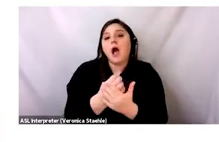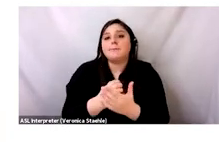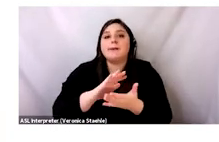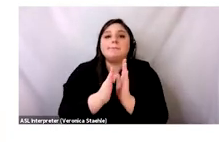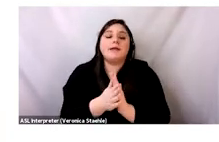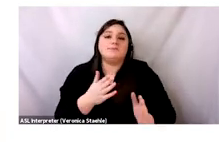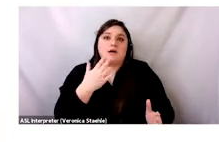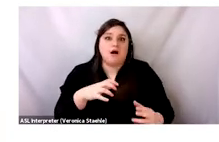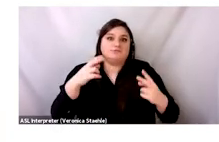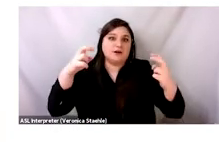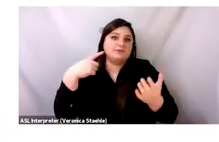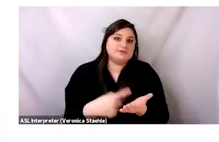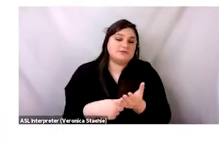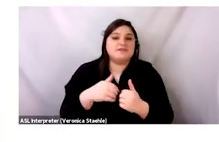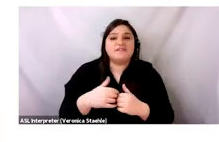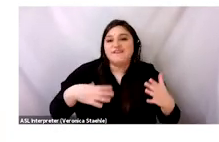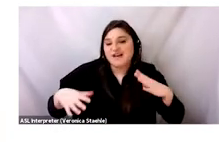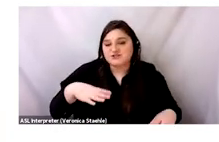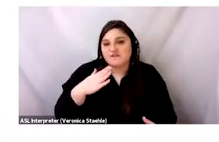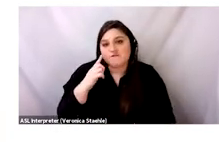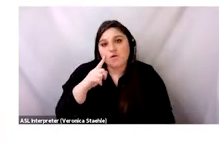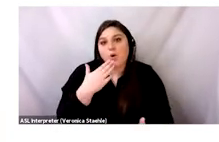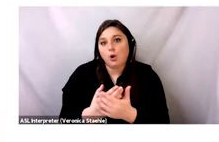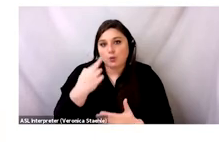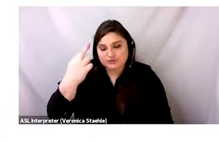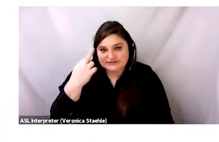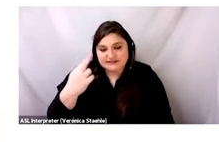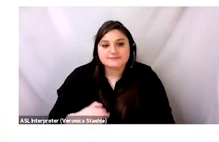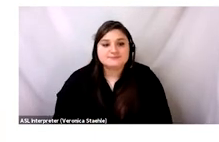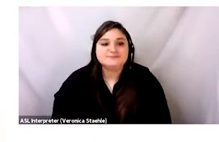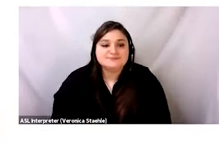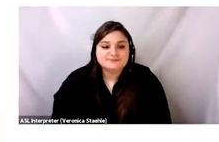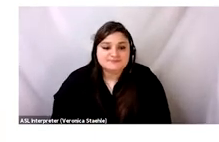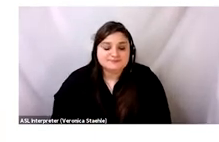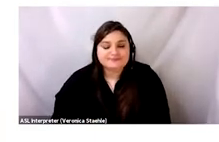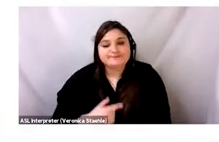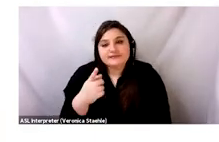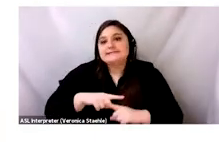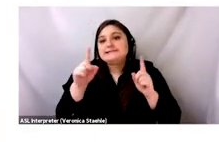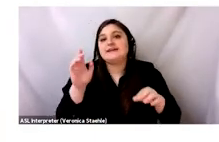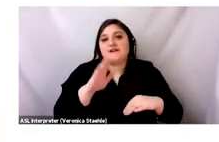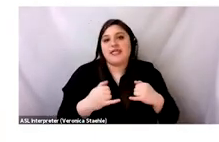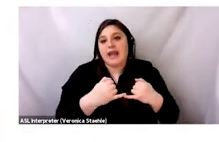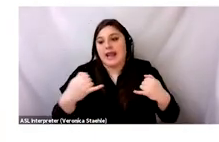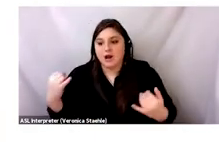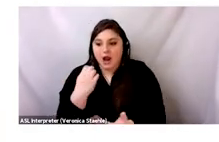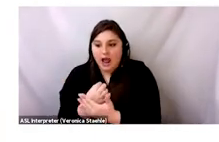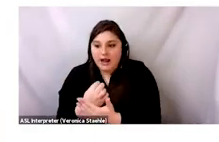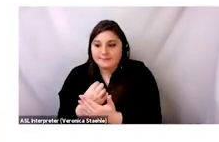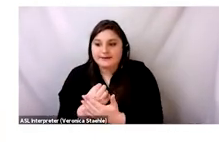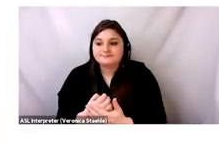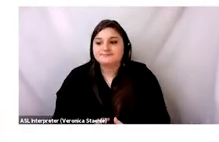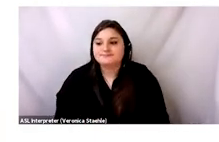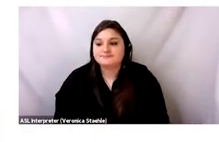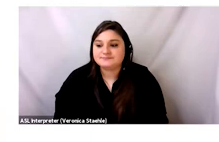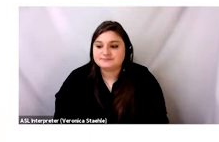But the circular economy is becoming a really hot topic in fashion, and for good reason, because it proposes an alternative to